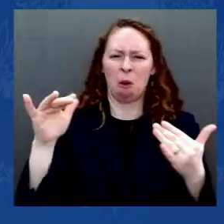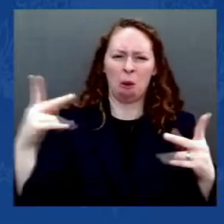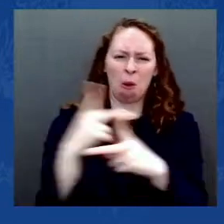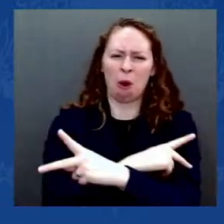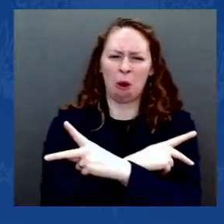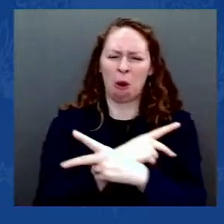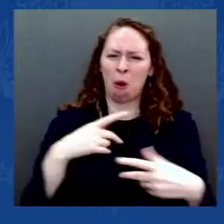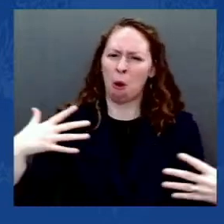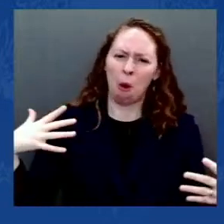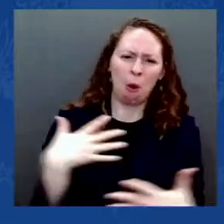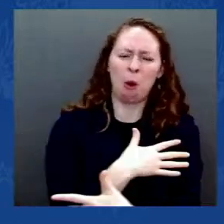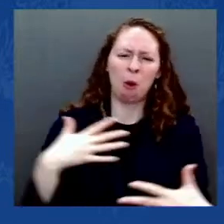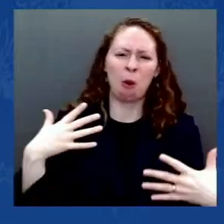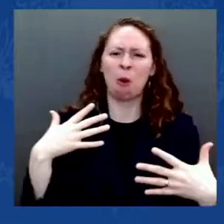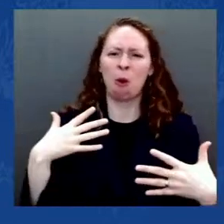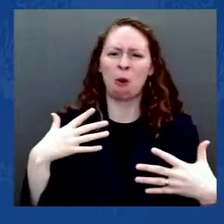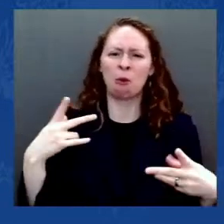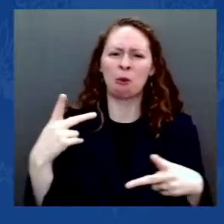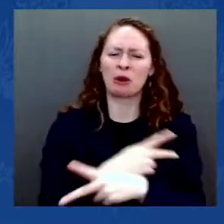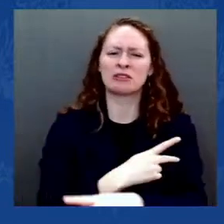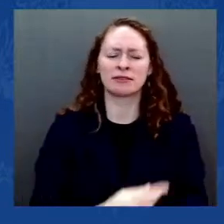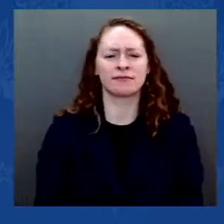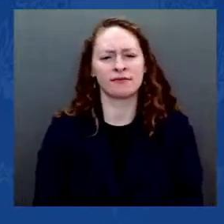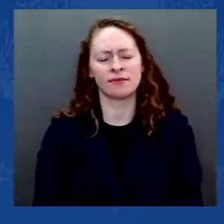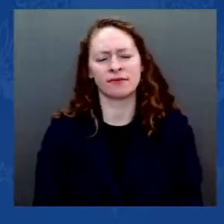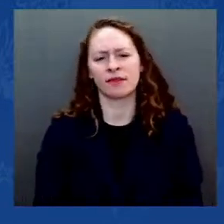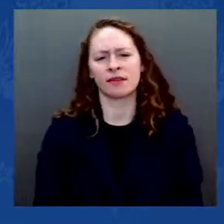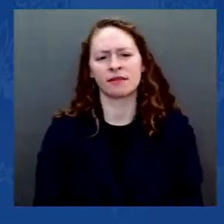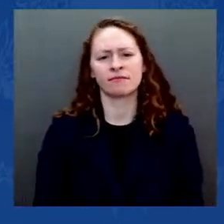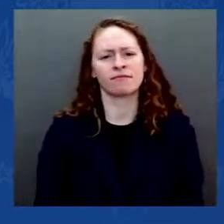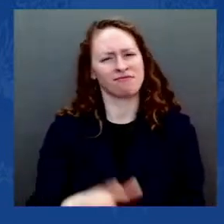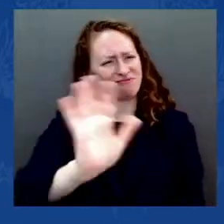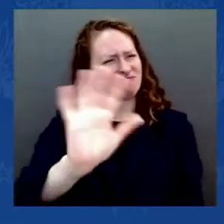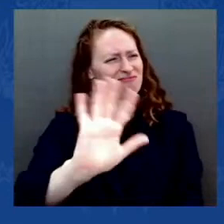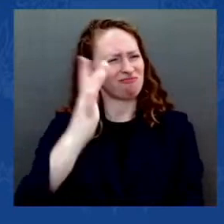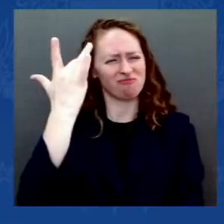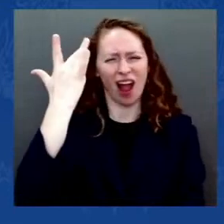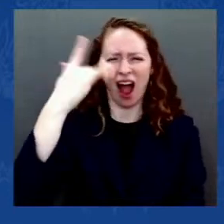the hell they were put through. We saw with our own eyes.